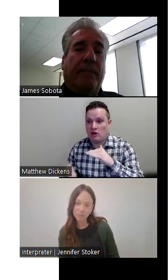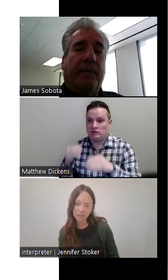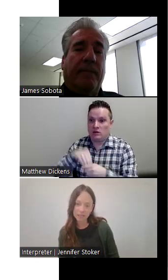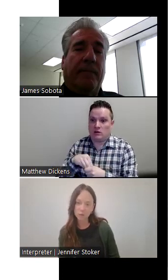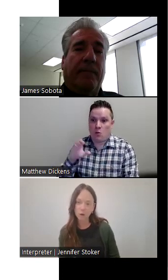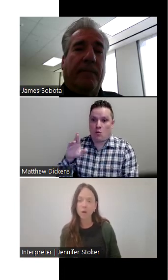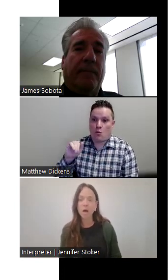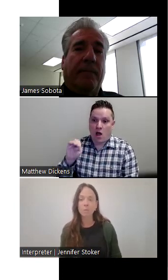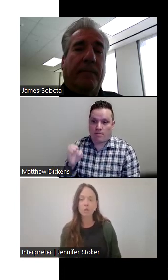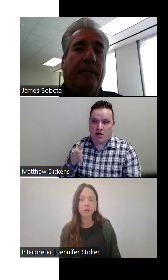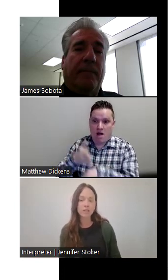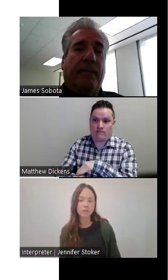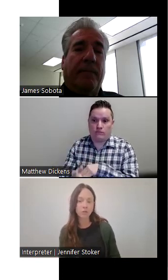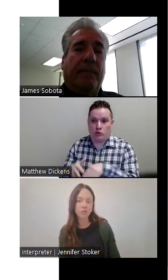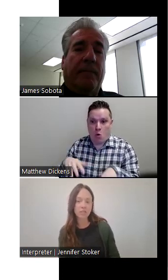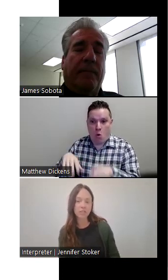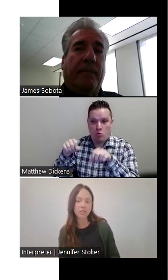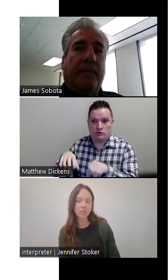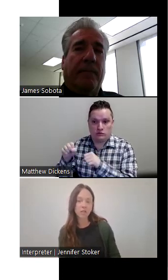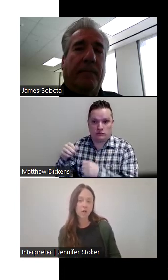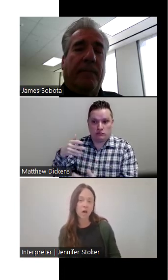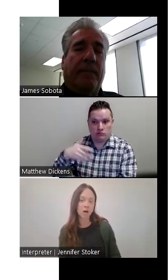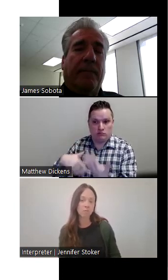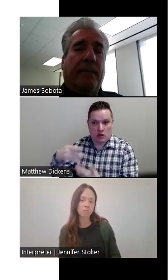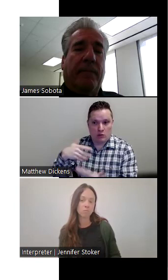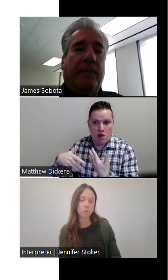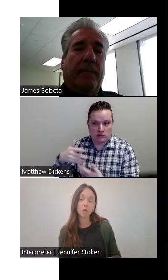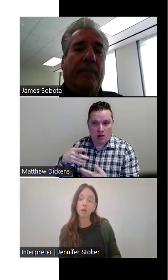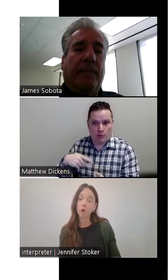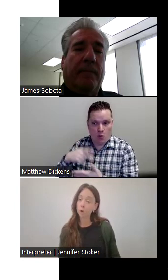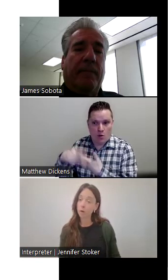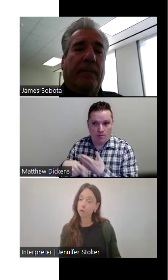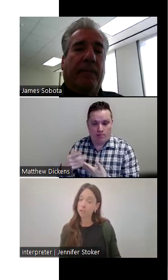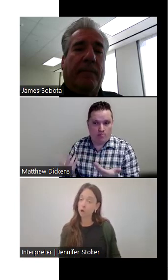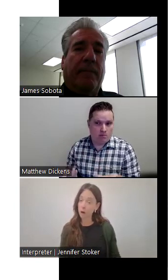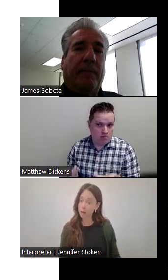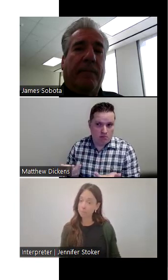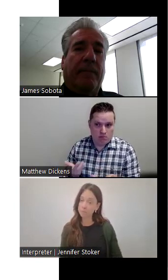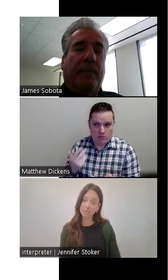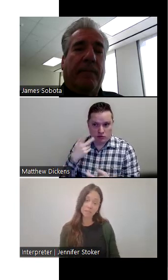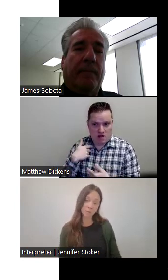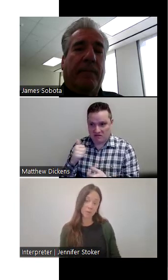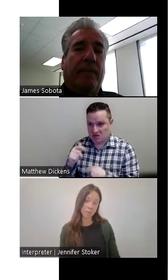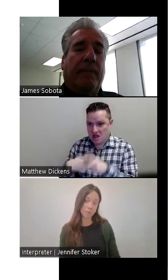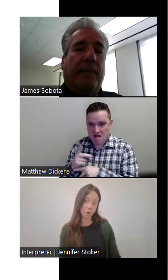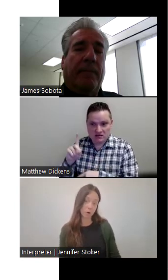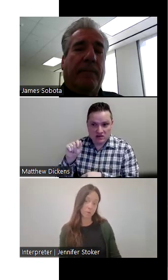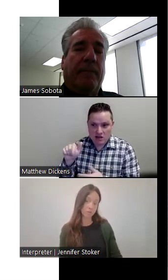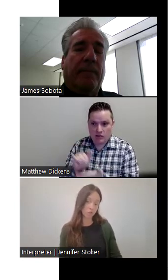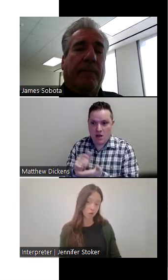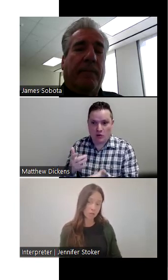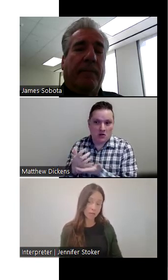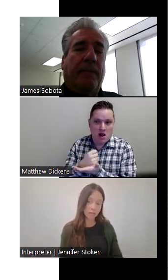they have a disability. So I'm curious if you've seen, um, lower numbers in crime since the PIP